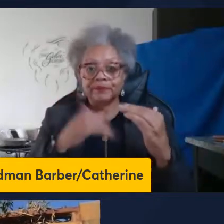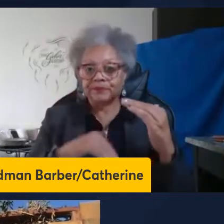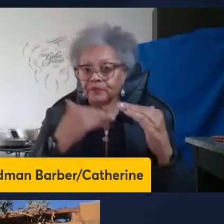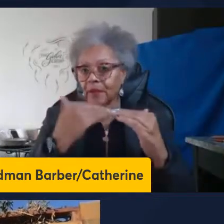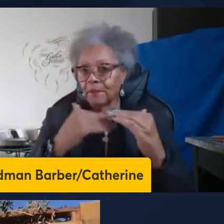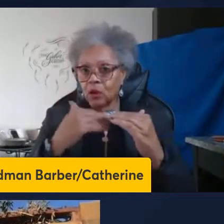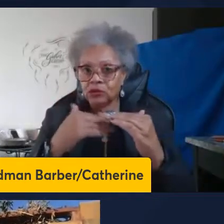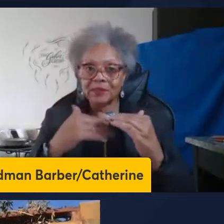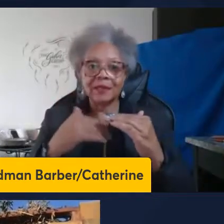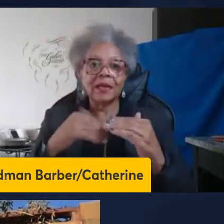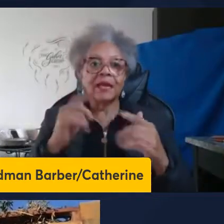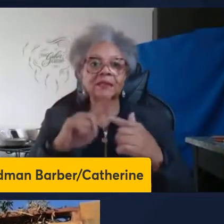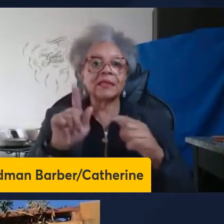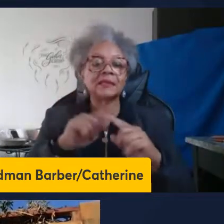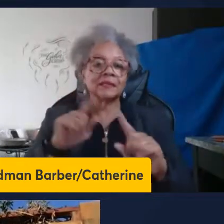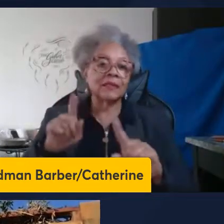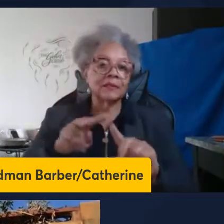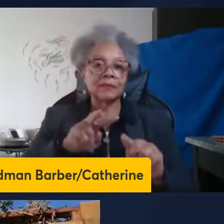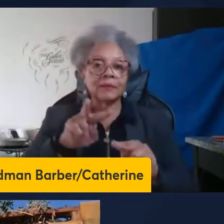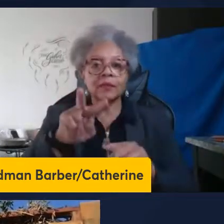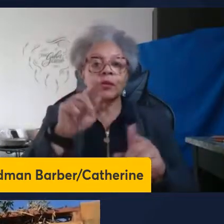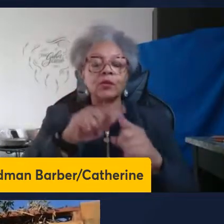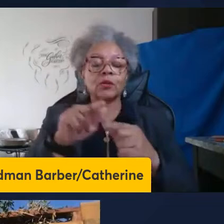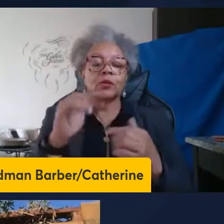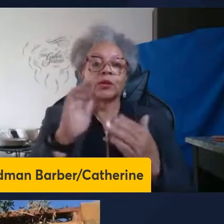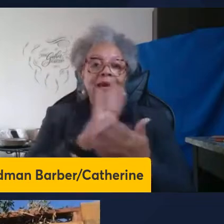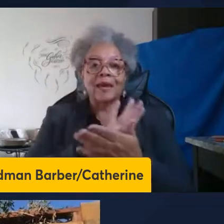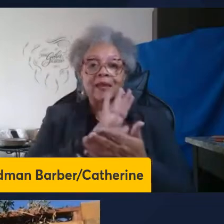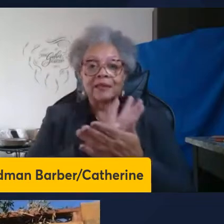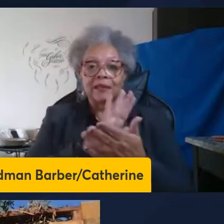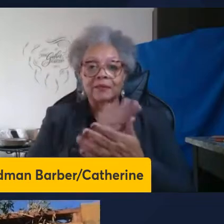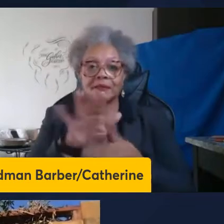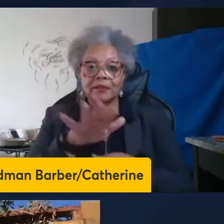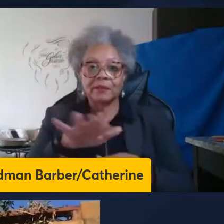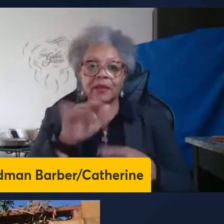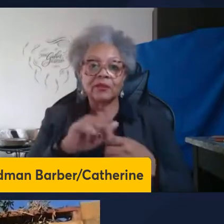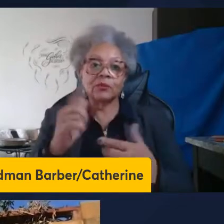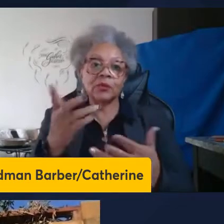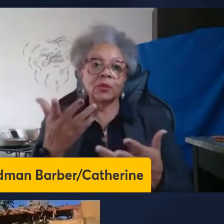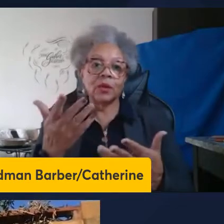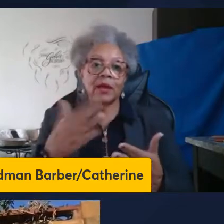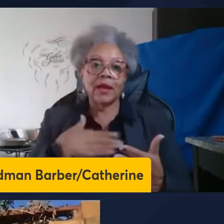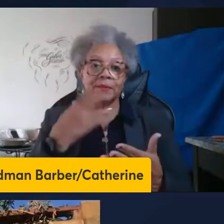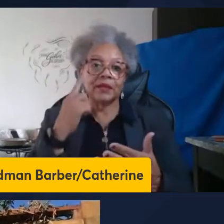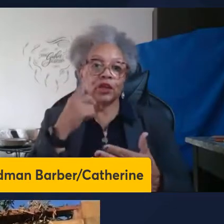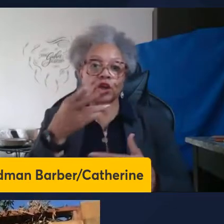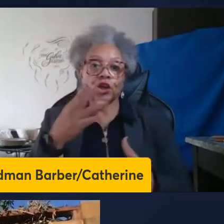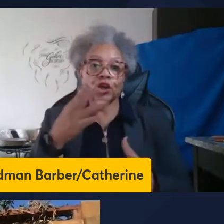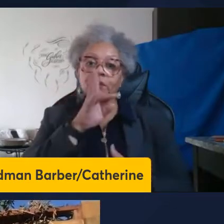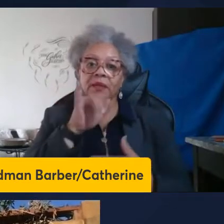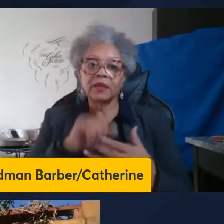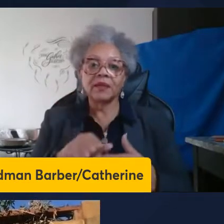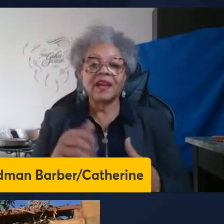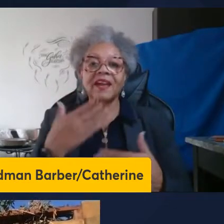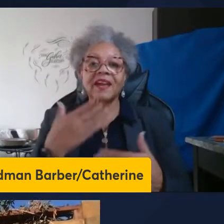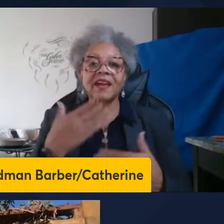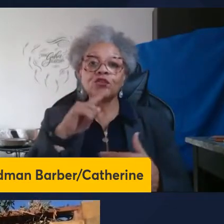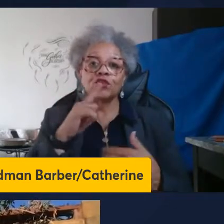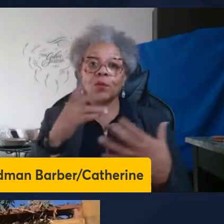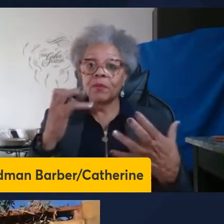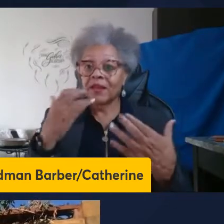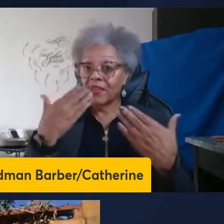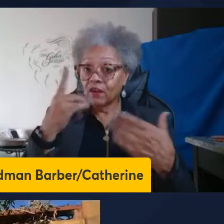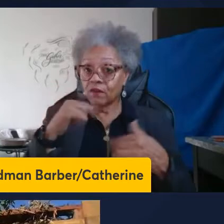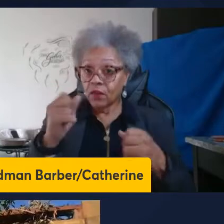landscape. Welcome, Dr. Williams, and we are excited to hear your talk. Thank you so much. Thank you for the opportunity to be here,